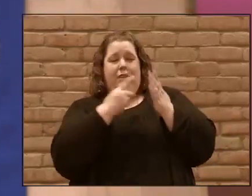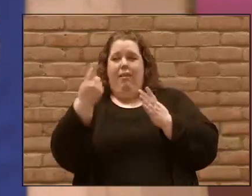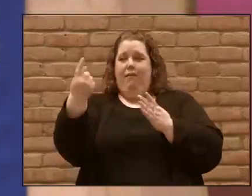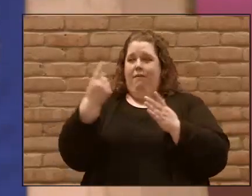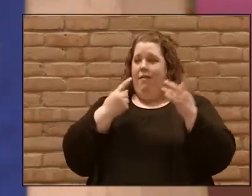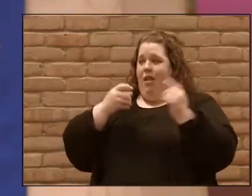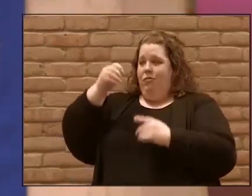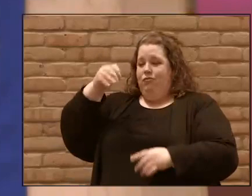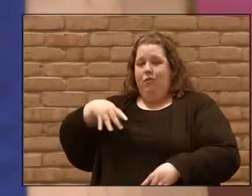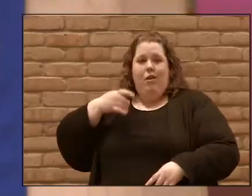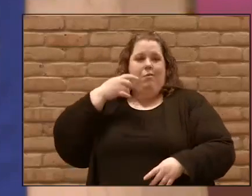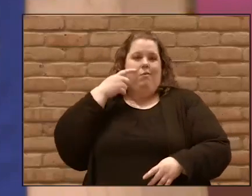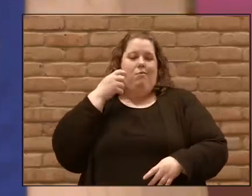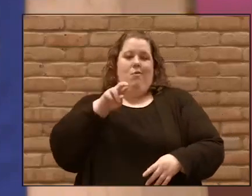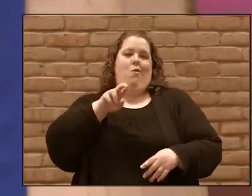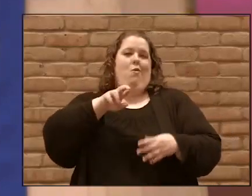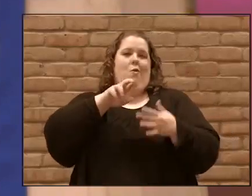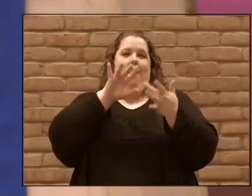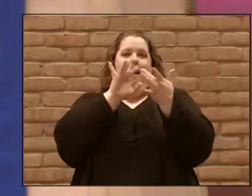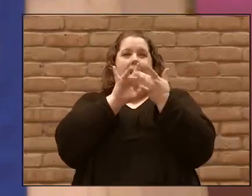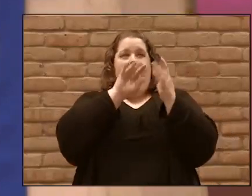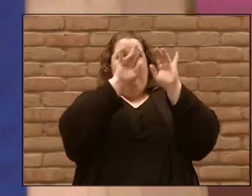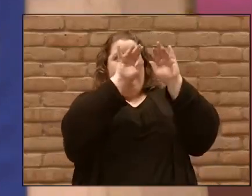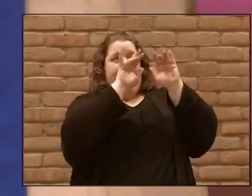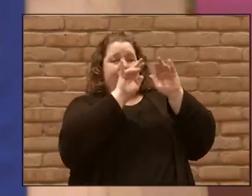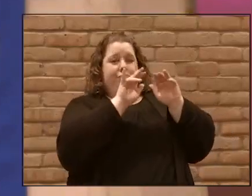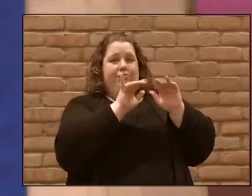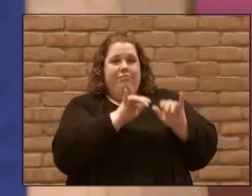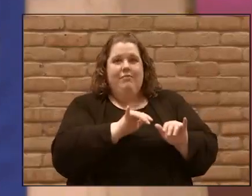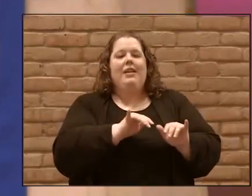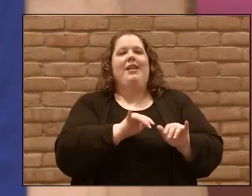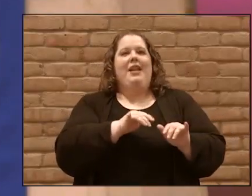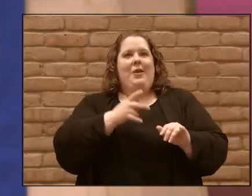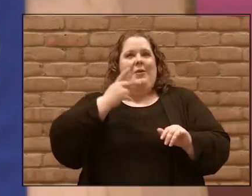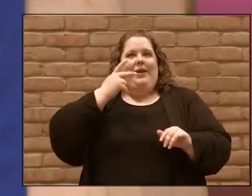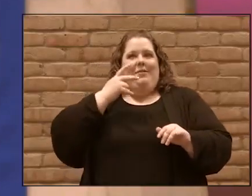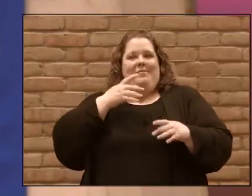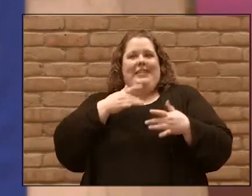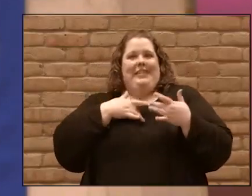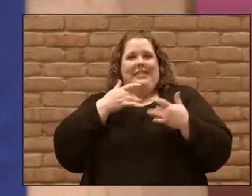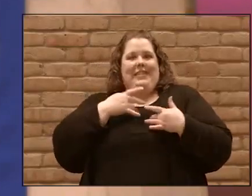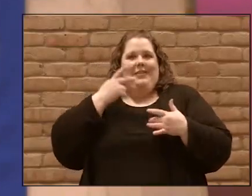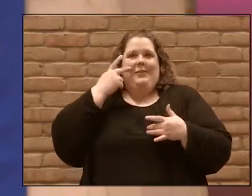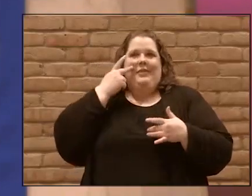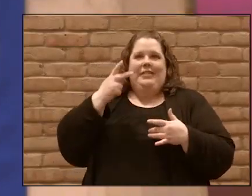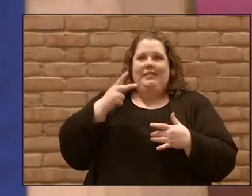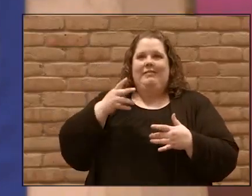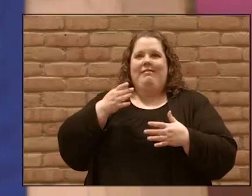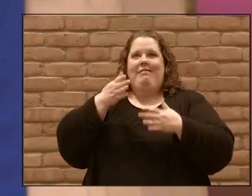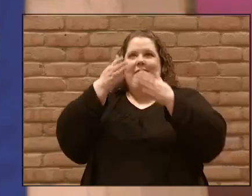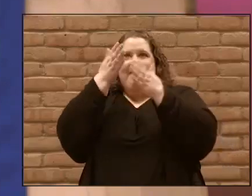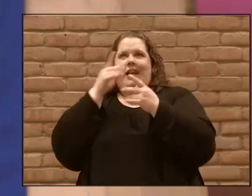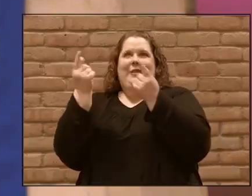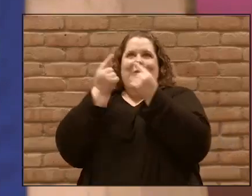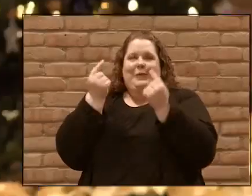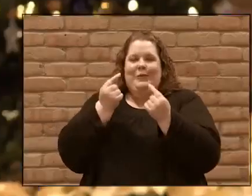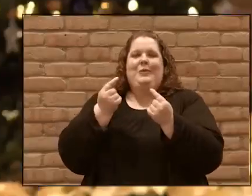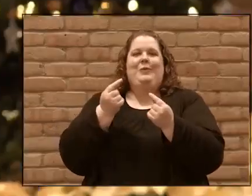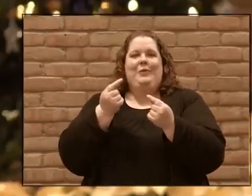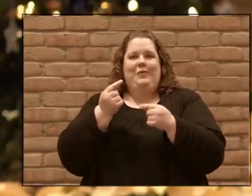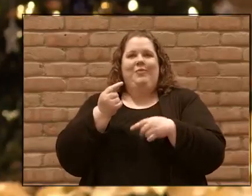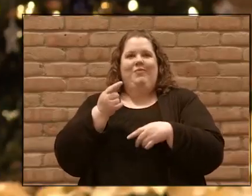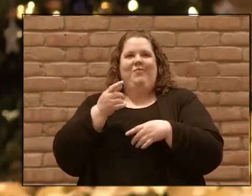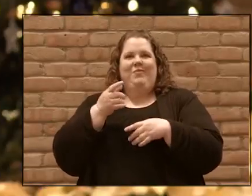about what God is going to do through those commitments as we've all been praying together. Jesus, lead me to listen to your voice and follow you.